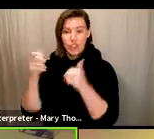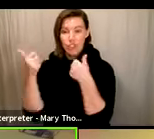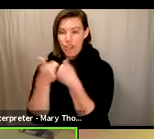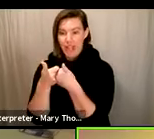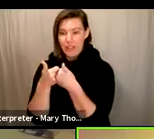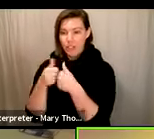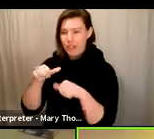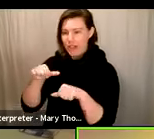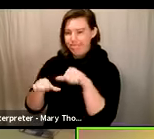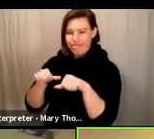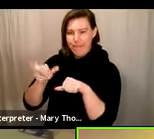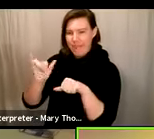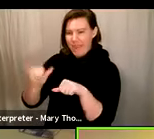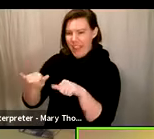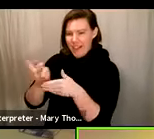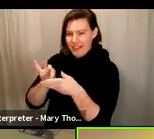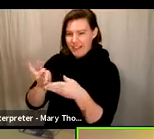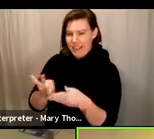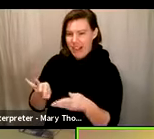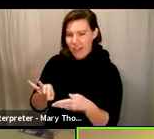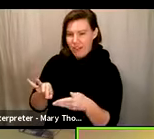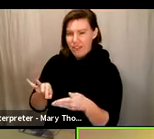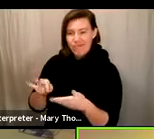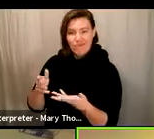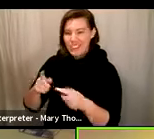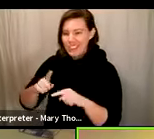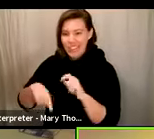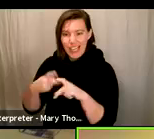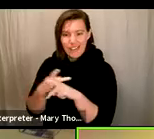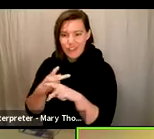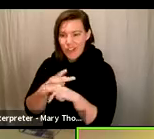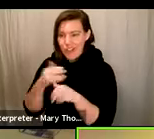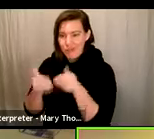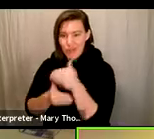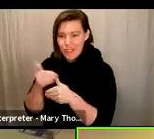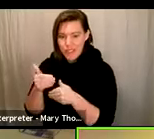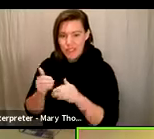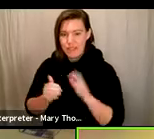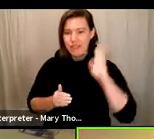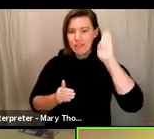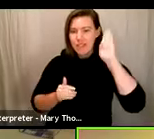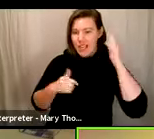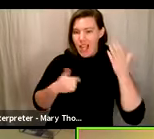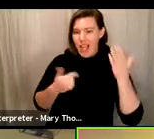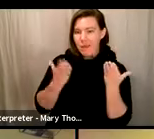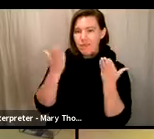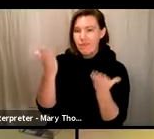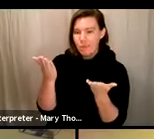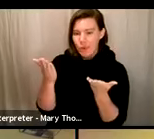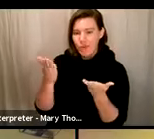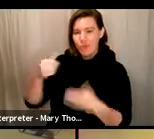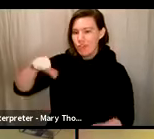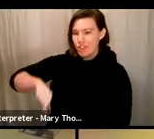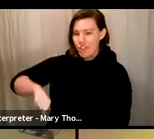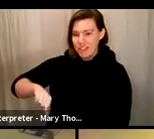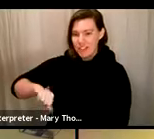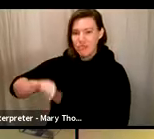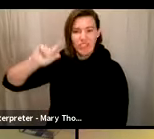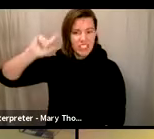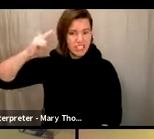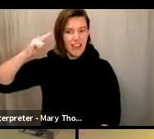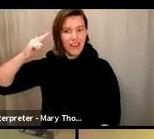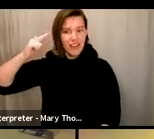So I move that we reject those ballots. Gerilyn I second that. All in favor?